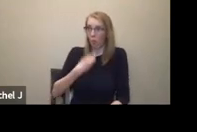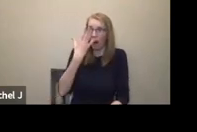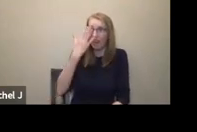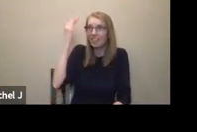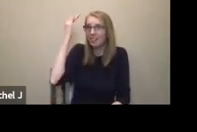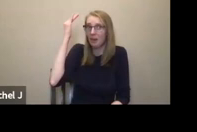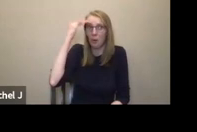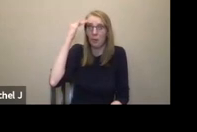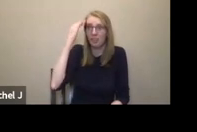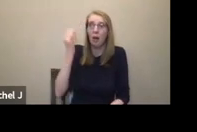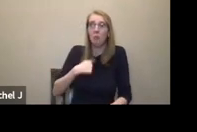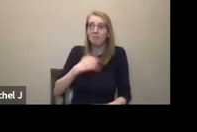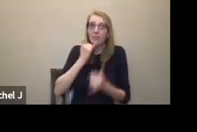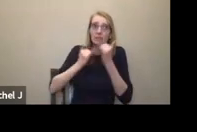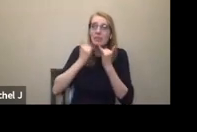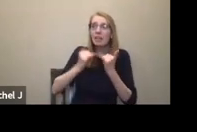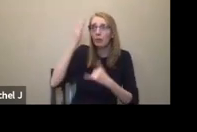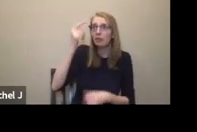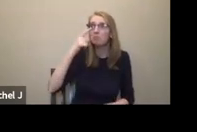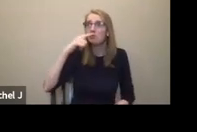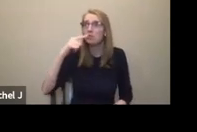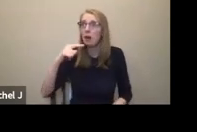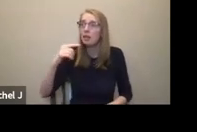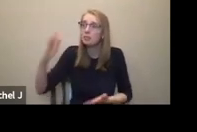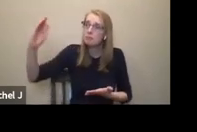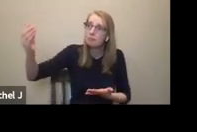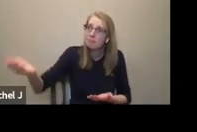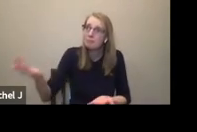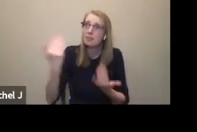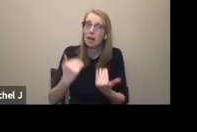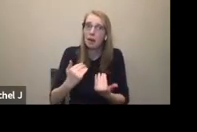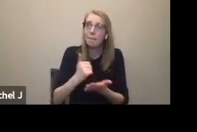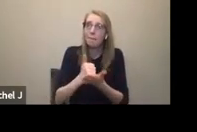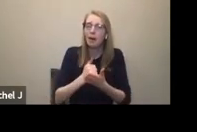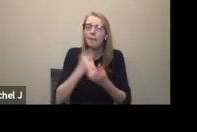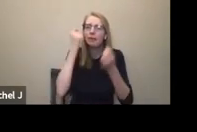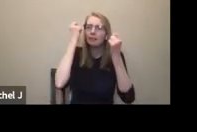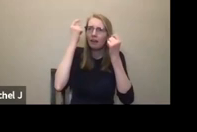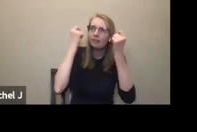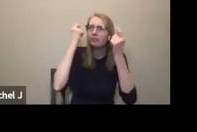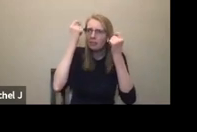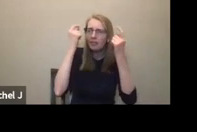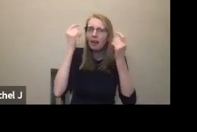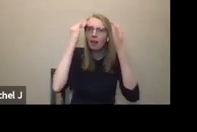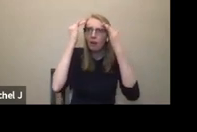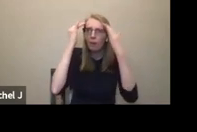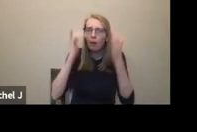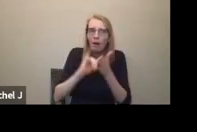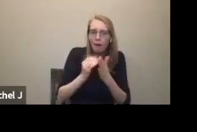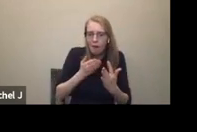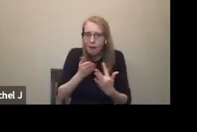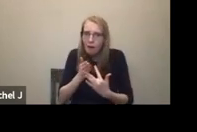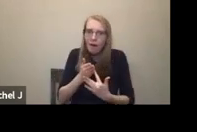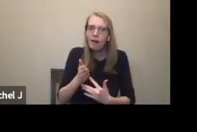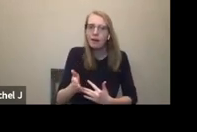okay, and help in the accountability? And that just creates more safety. So it's just all about creating welcoming, belonging, but these are the nitty